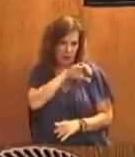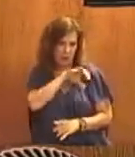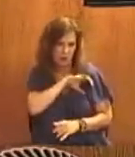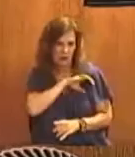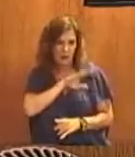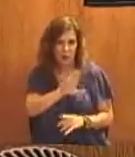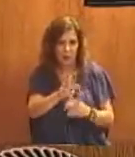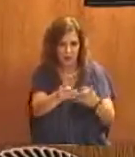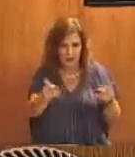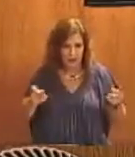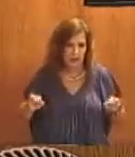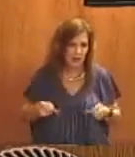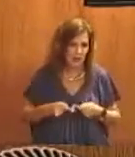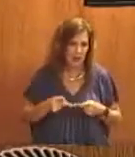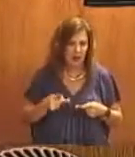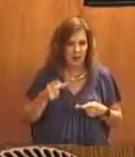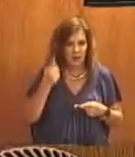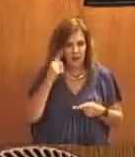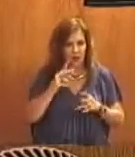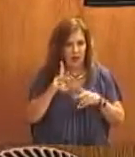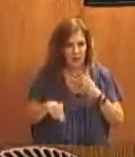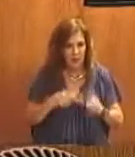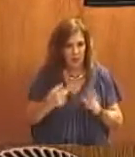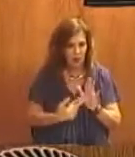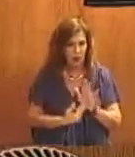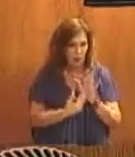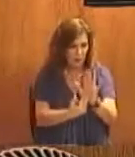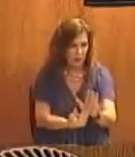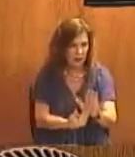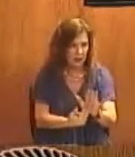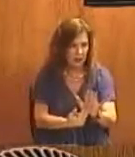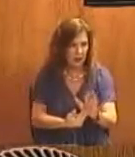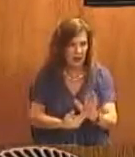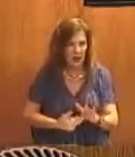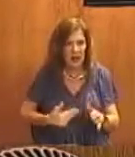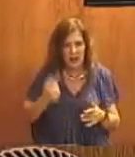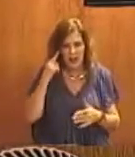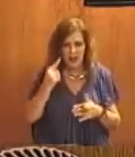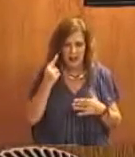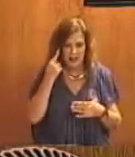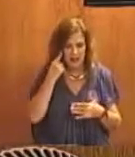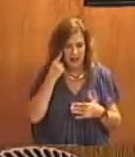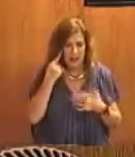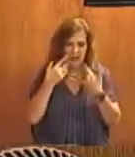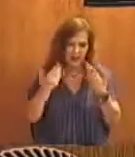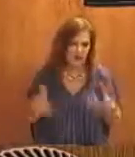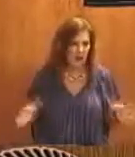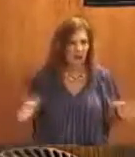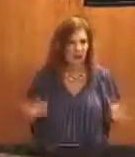politically for the people you represent and I think that's all that I have to say thank you very much thank very much